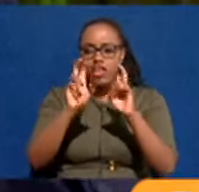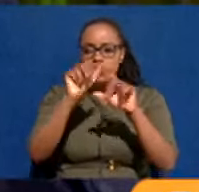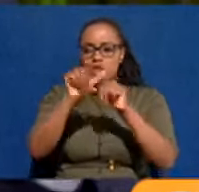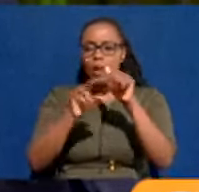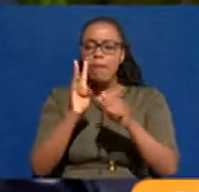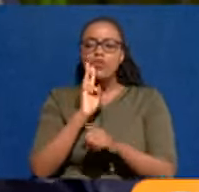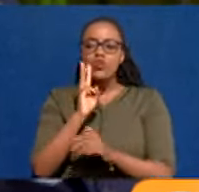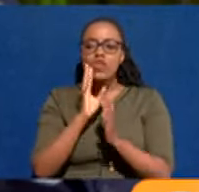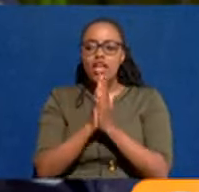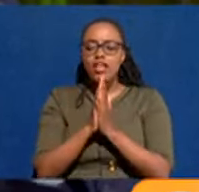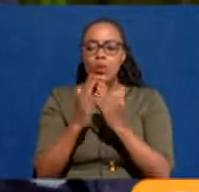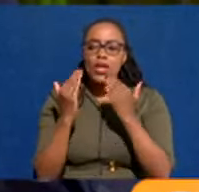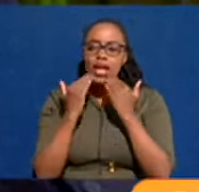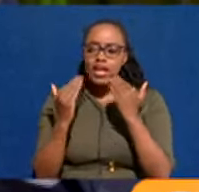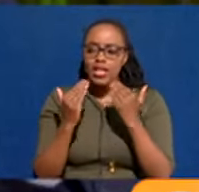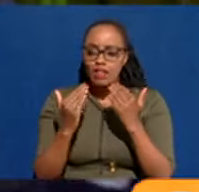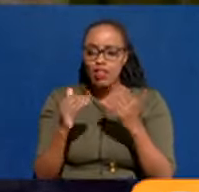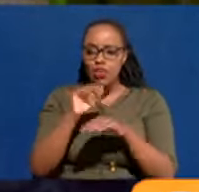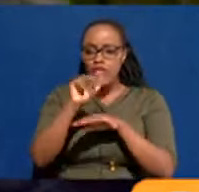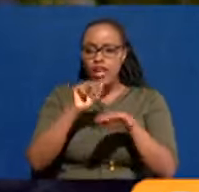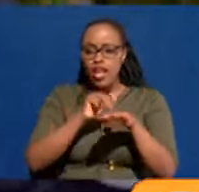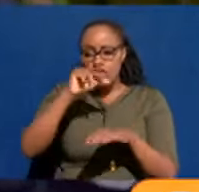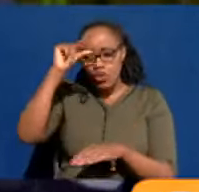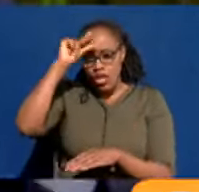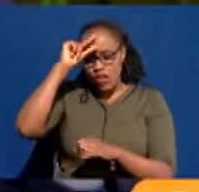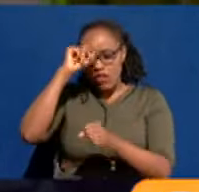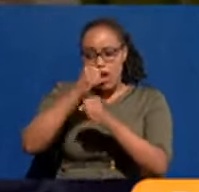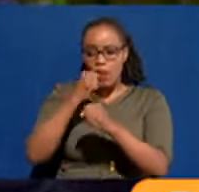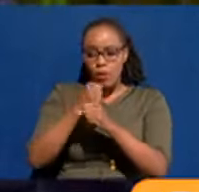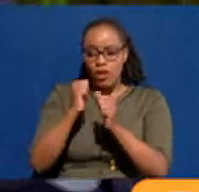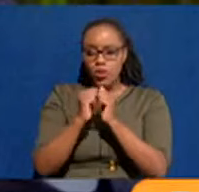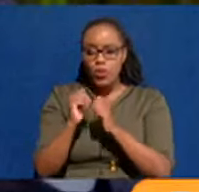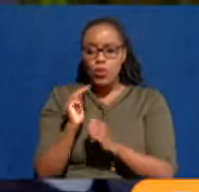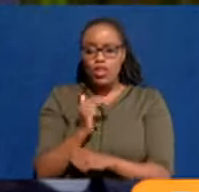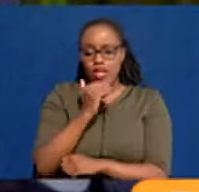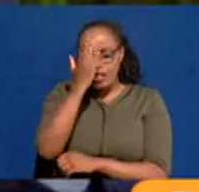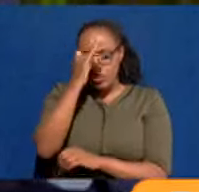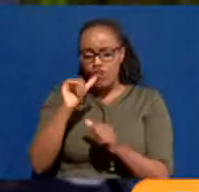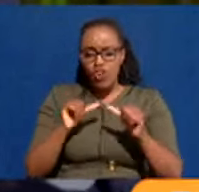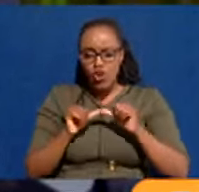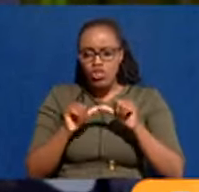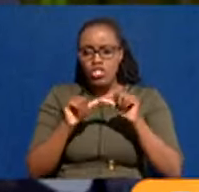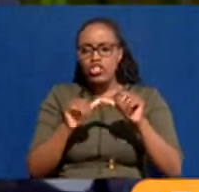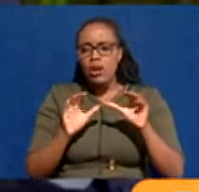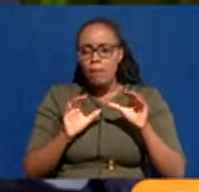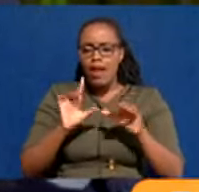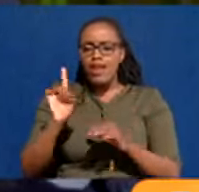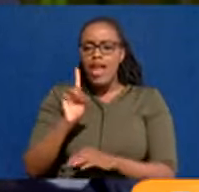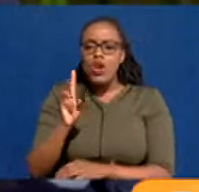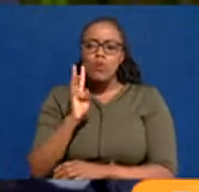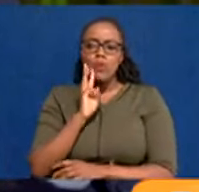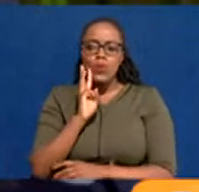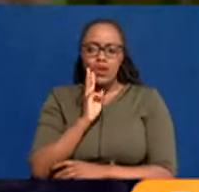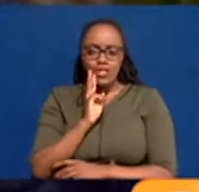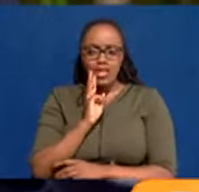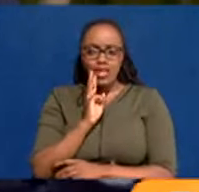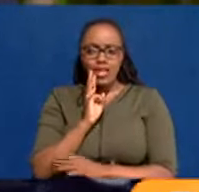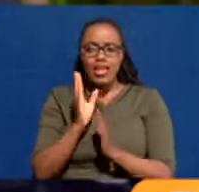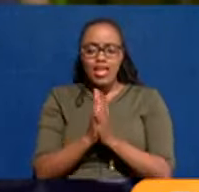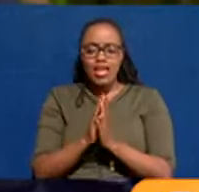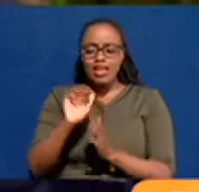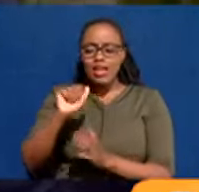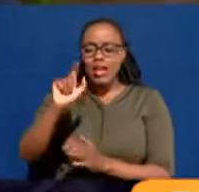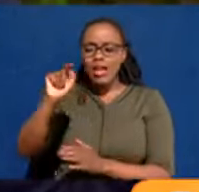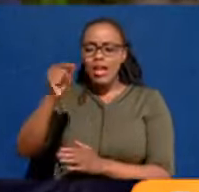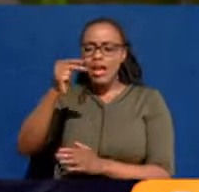And we're grateful to the national government that has worked closely with us, because we've kept pushing Nairobi water and Athi